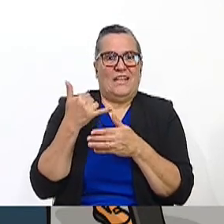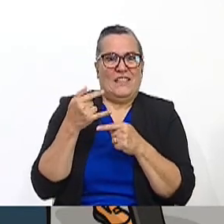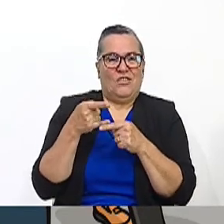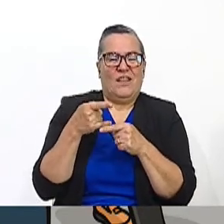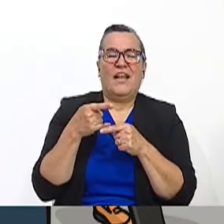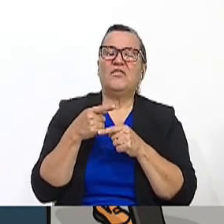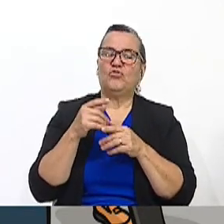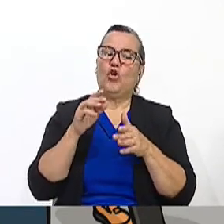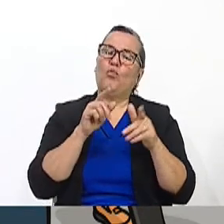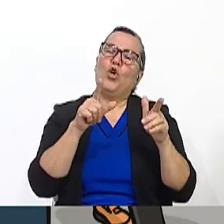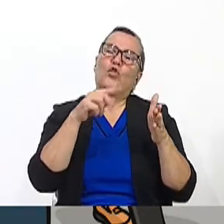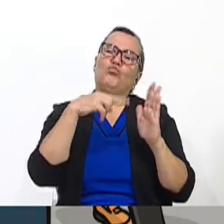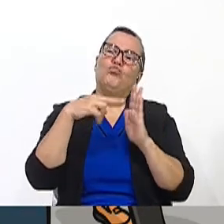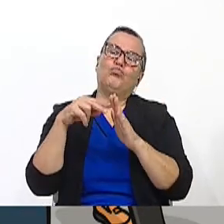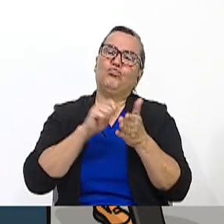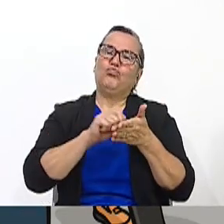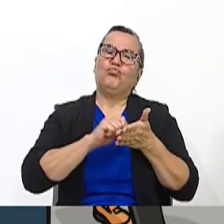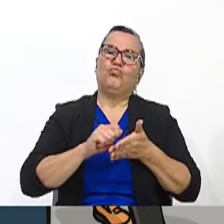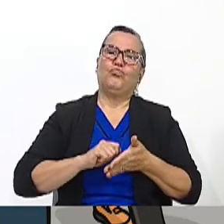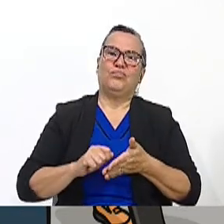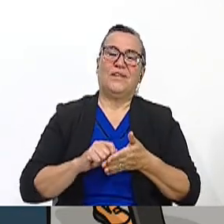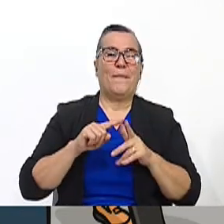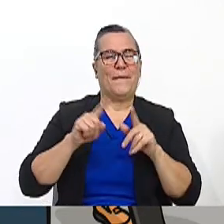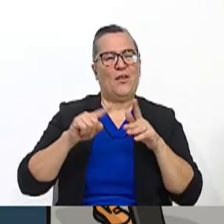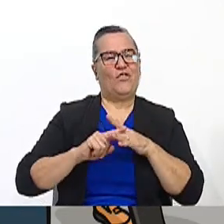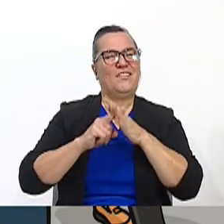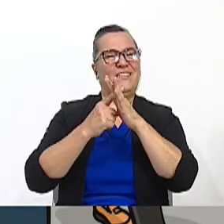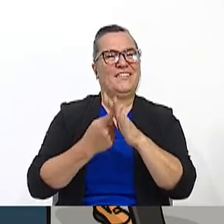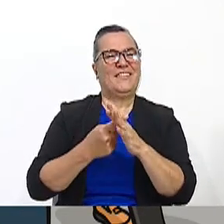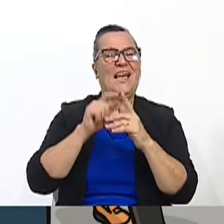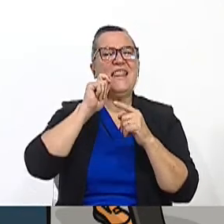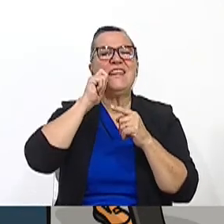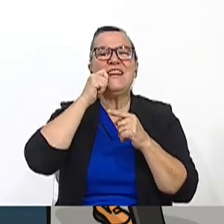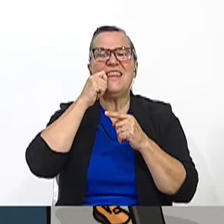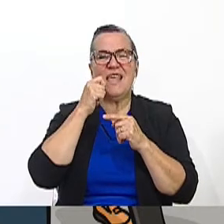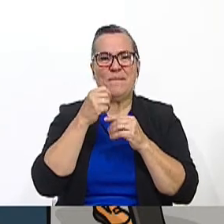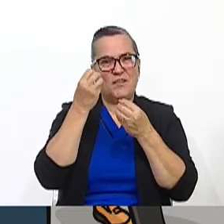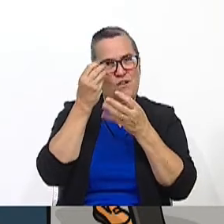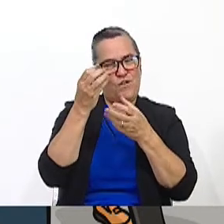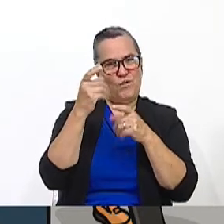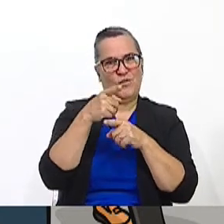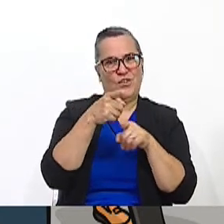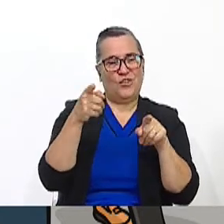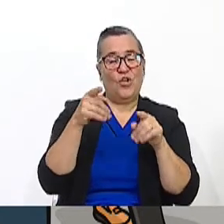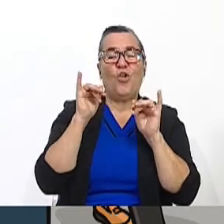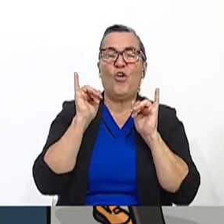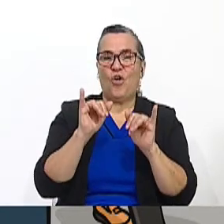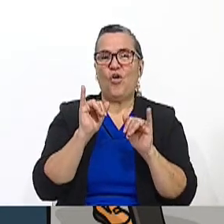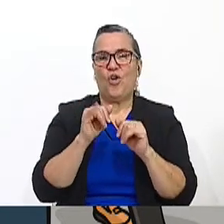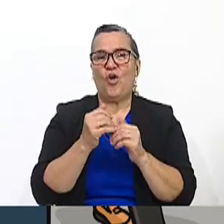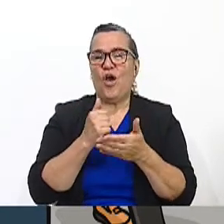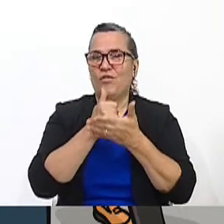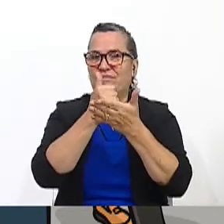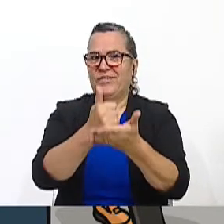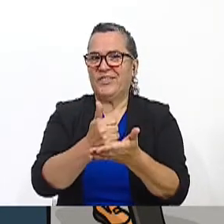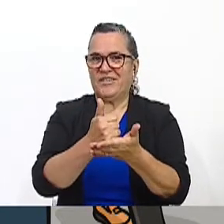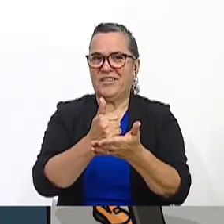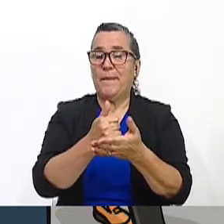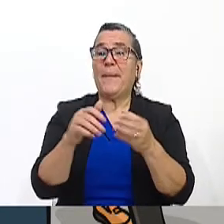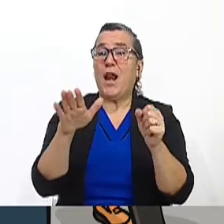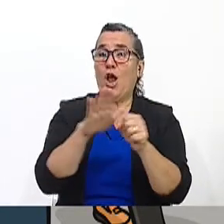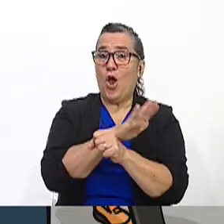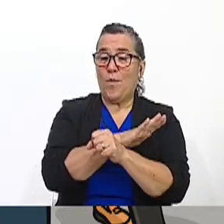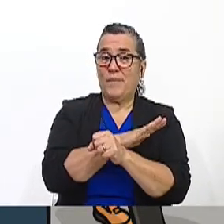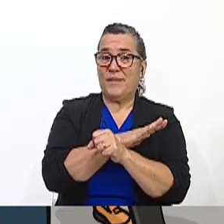before, I want to introduce you some tips, some information that are going, that is going to help you to complete